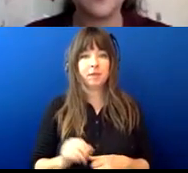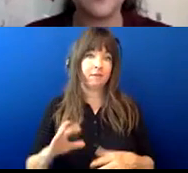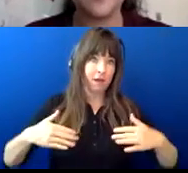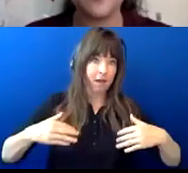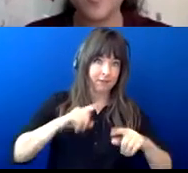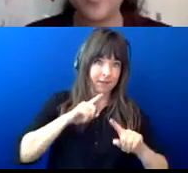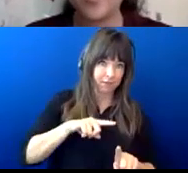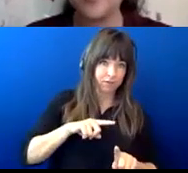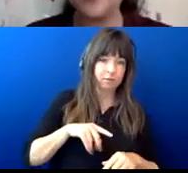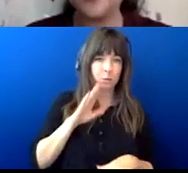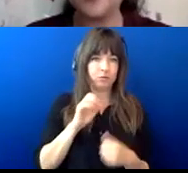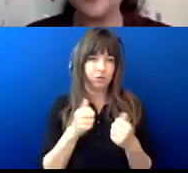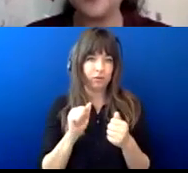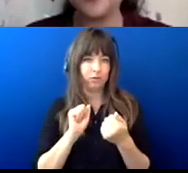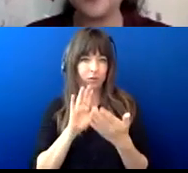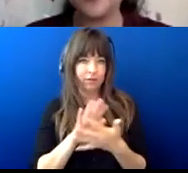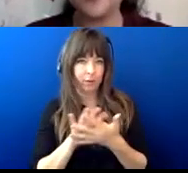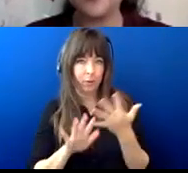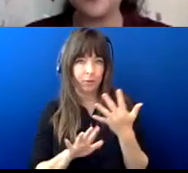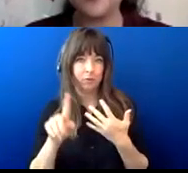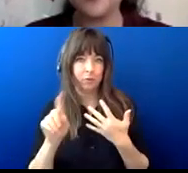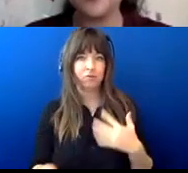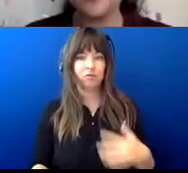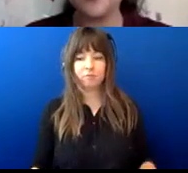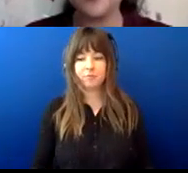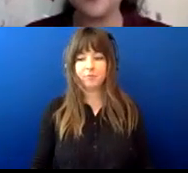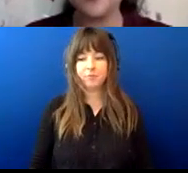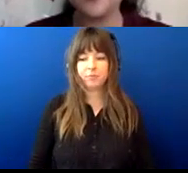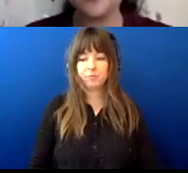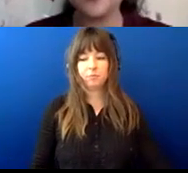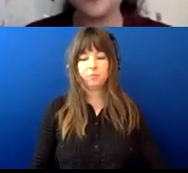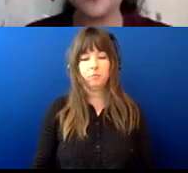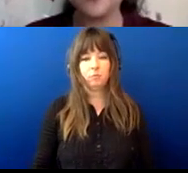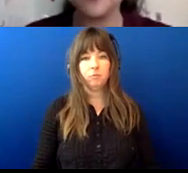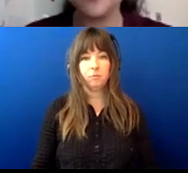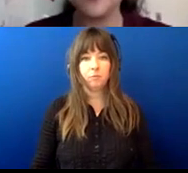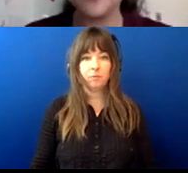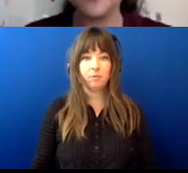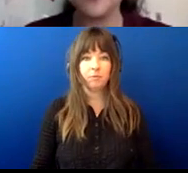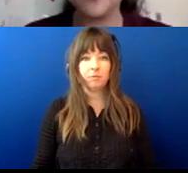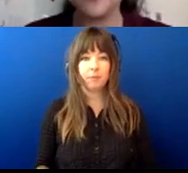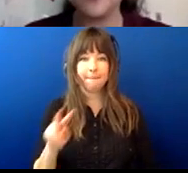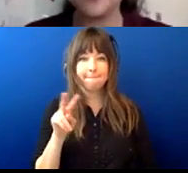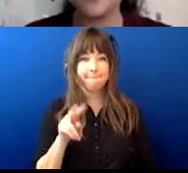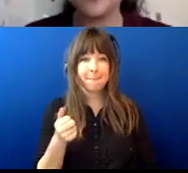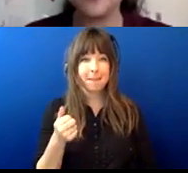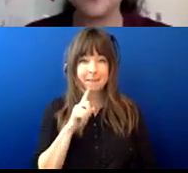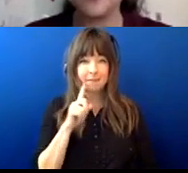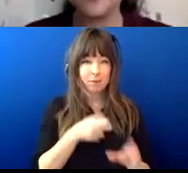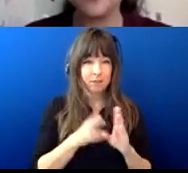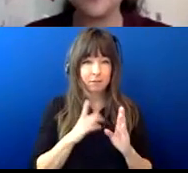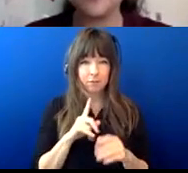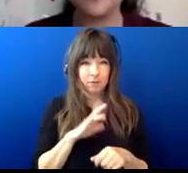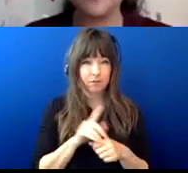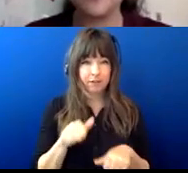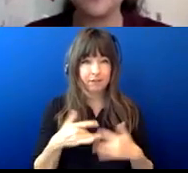so uh so any deaf participants conform for